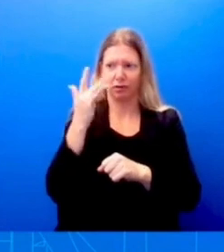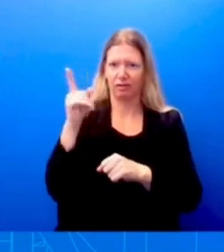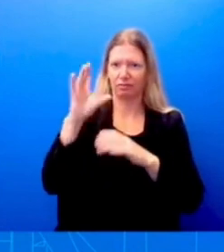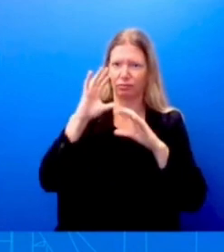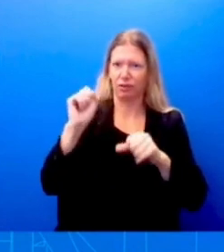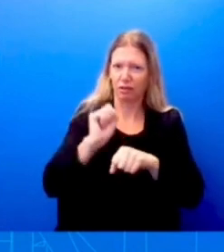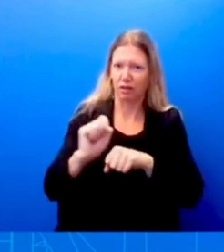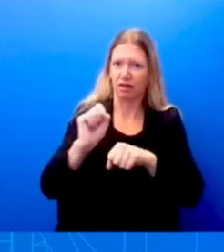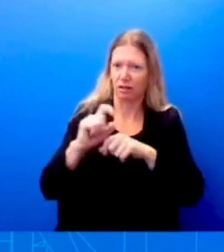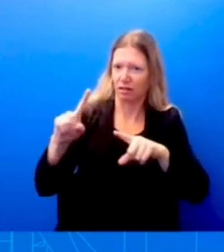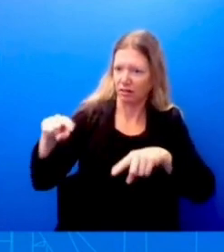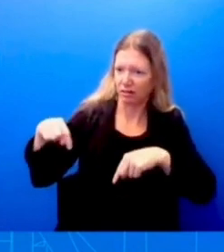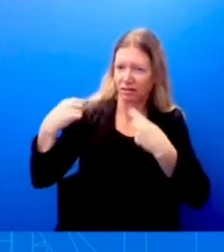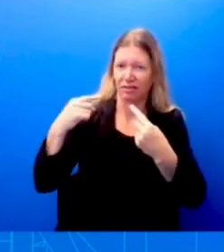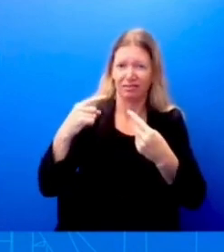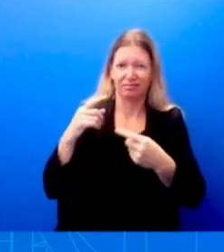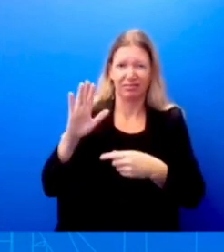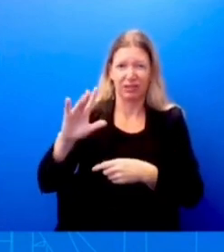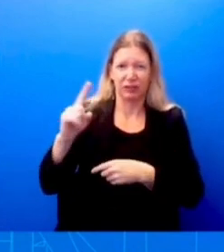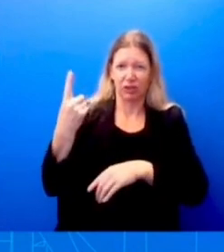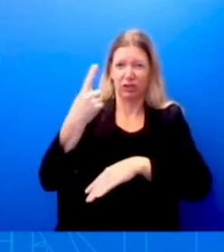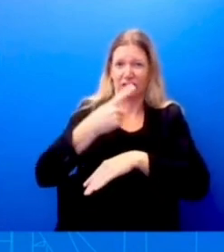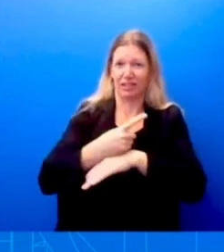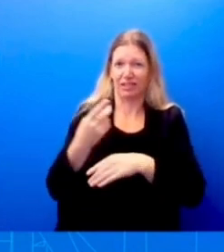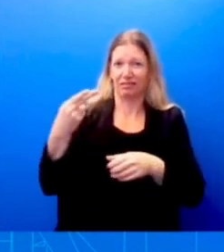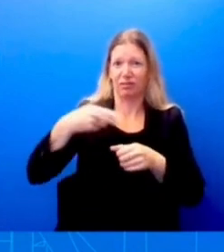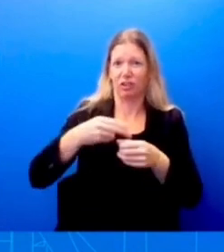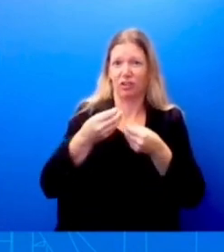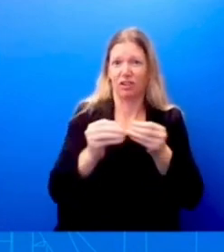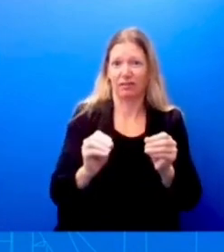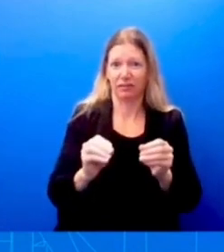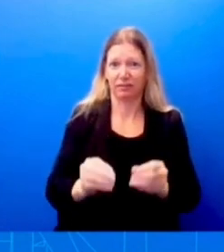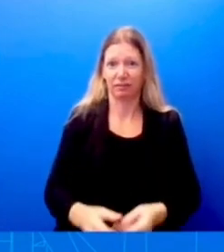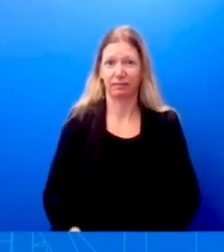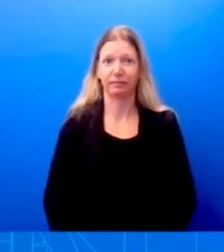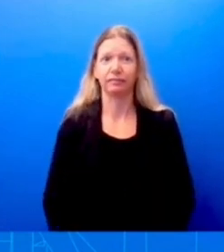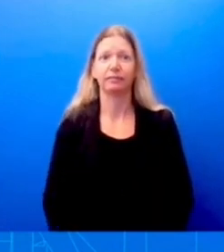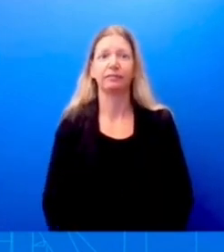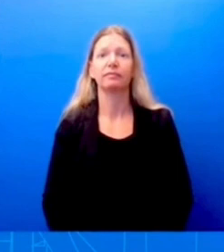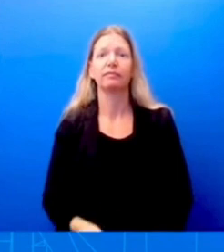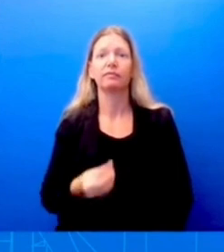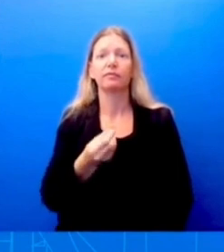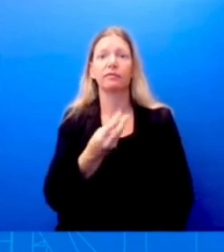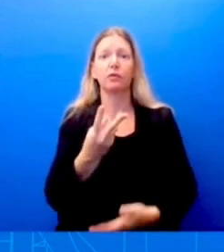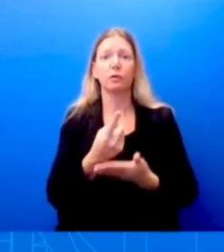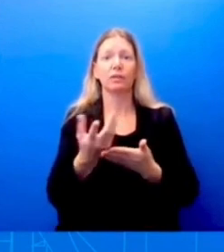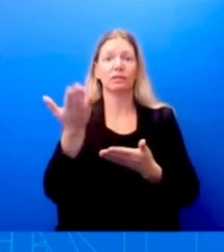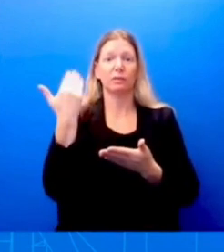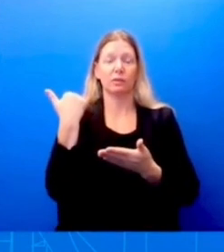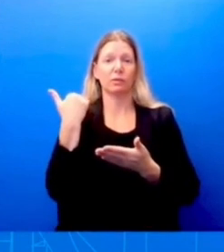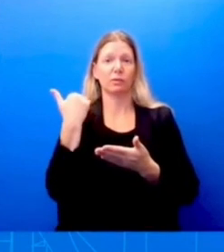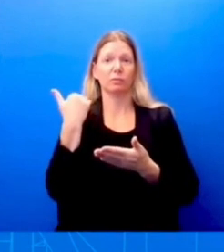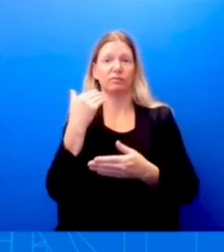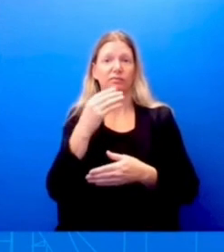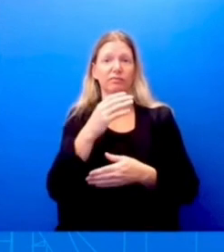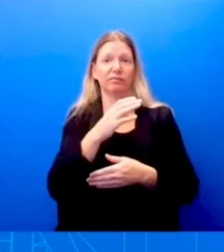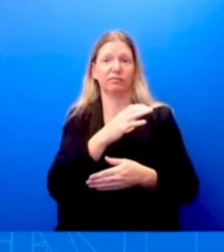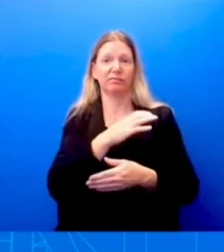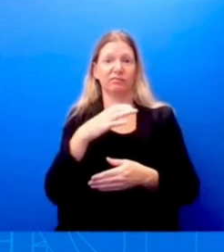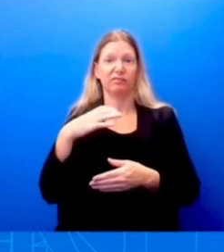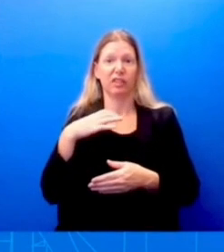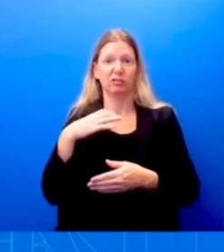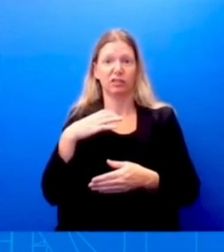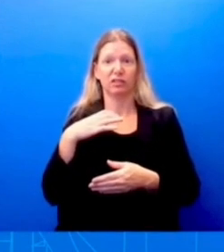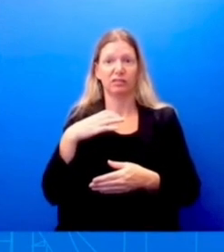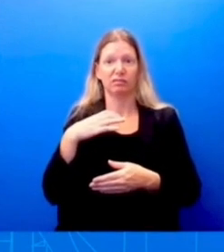Go ahead. The Thank you, Karine. A couple weeks ago, some members of Congress, it was over 50 Republicans and Democrats, they sent a letter to the administration